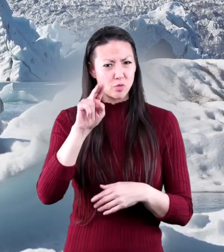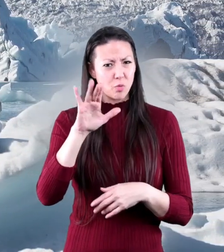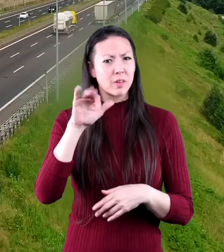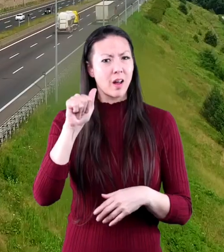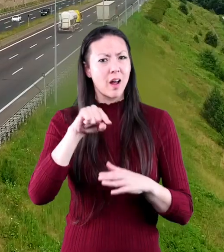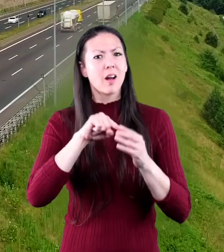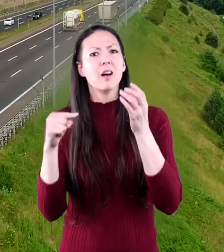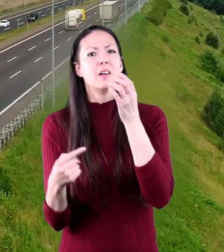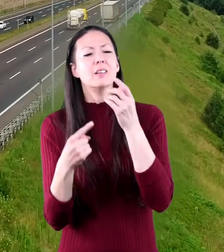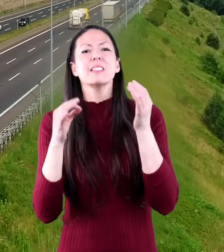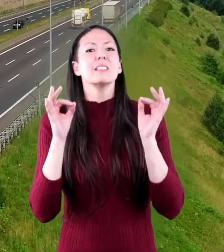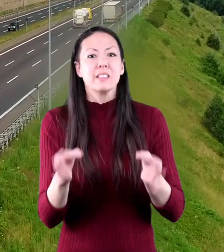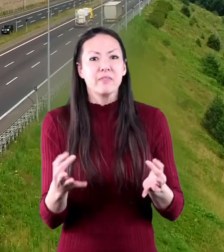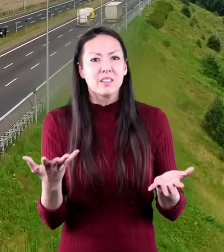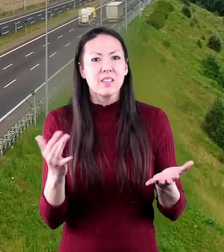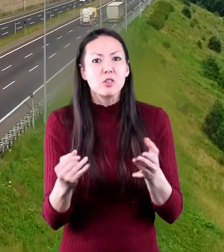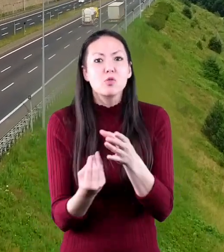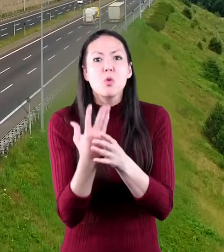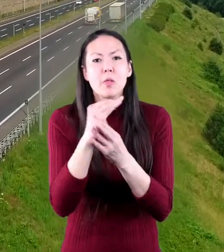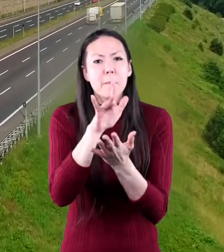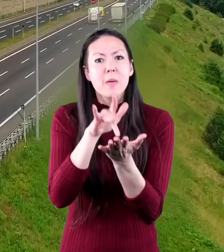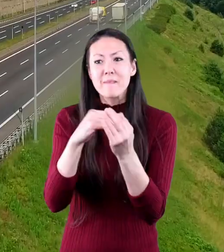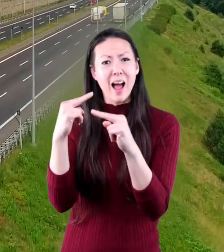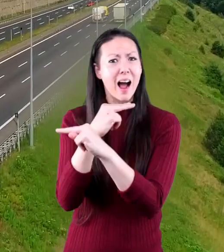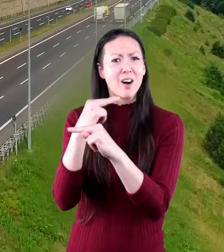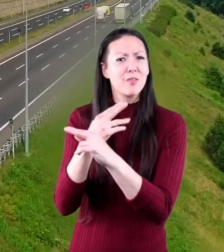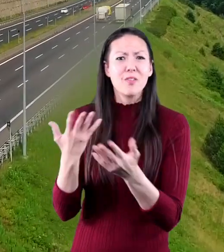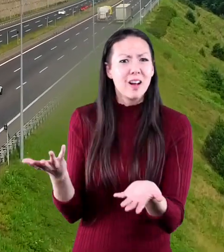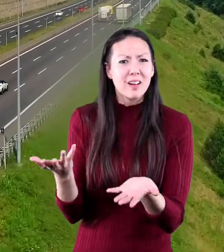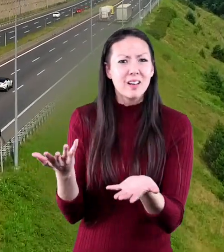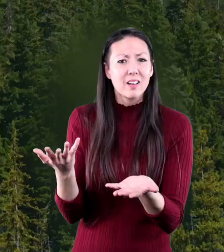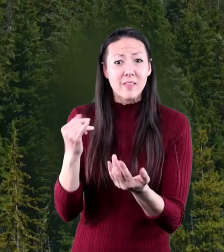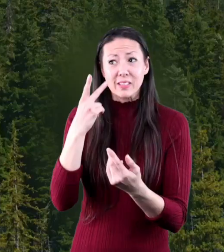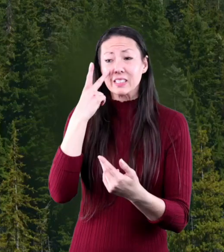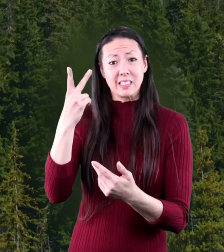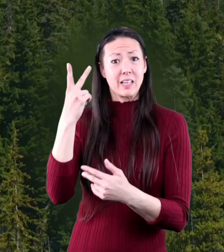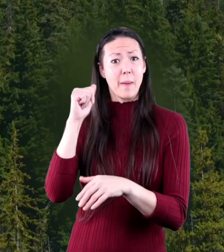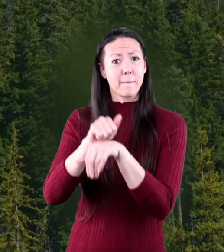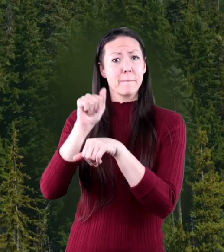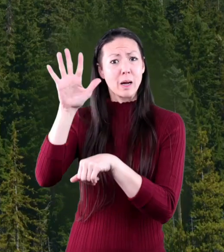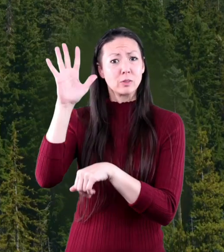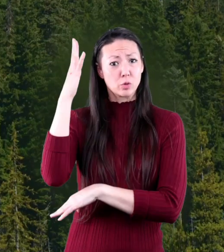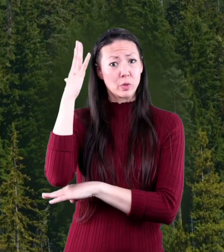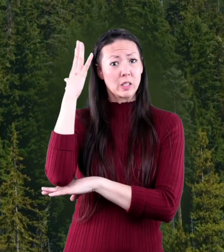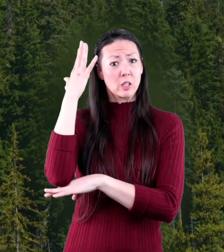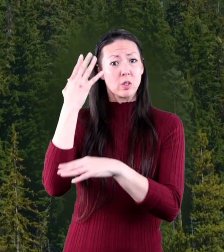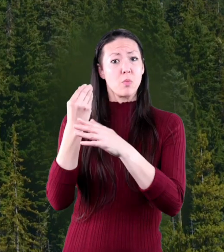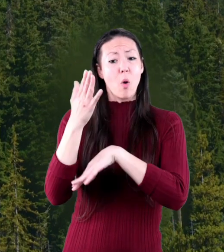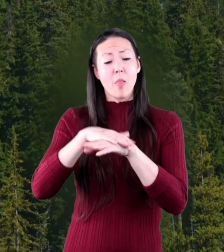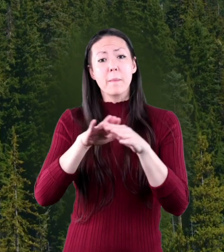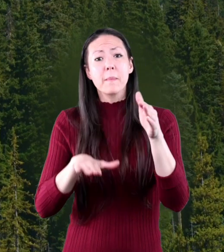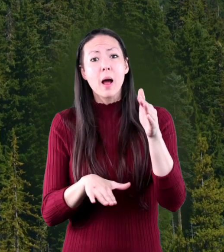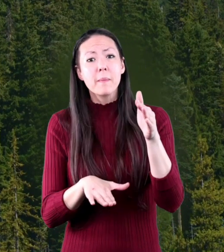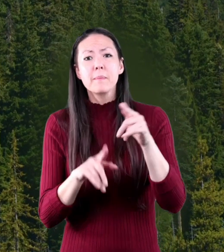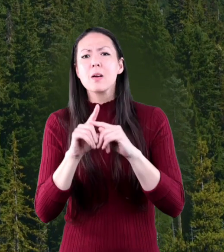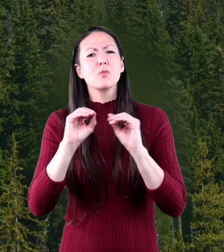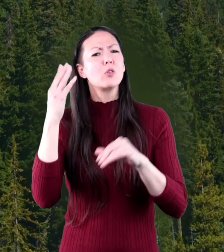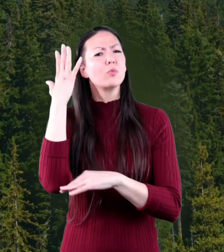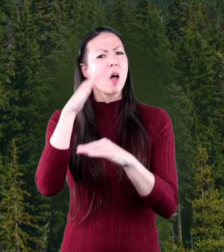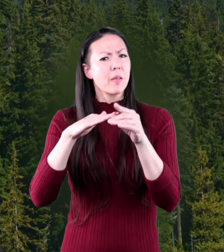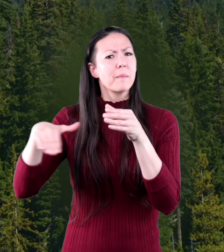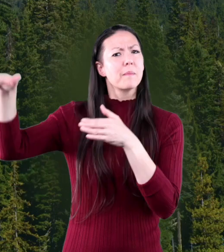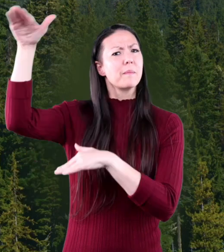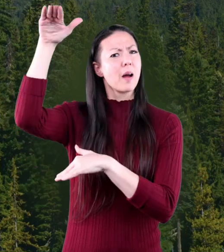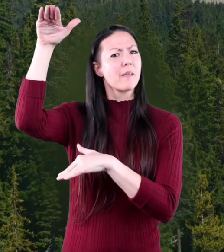Antarctica, and there are definitely no trees growing out of the middle of the highway. Have you ever seen a mountain where there are trees growing at the bottom,